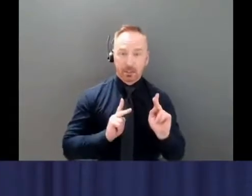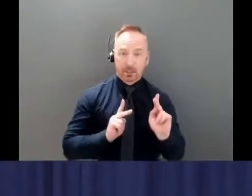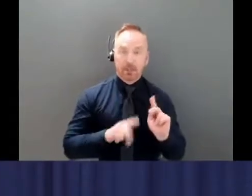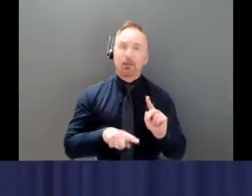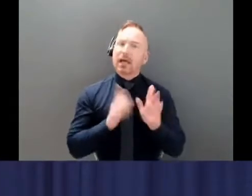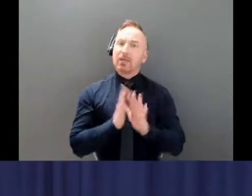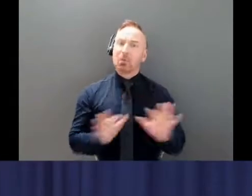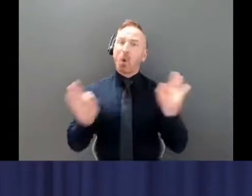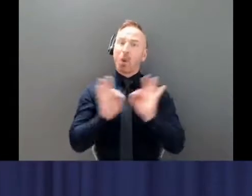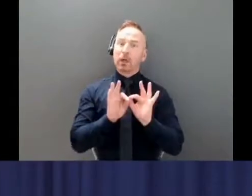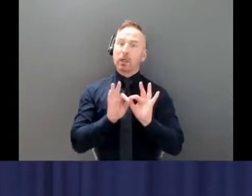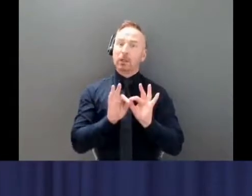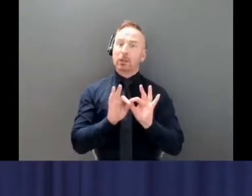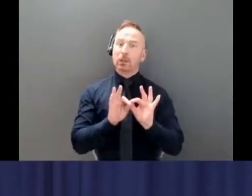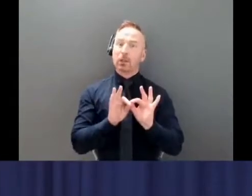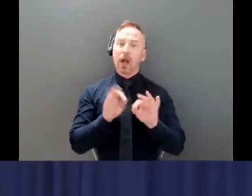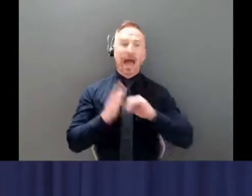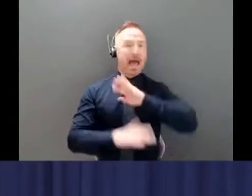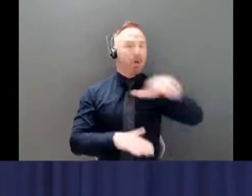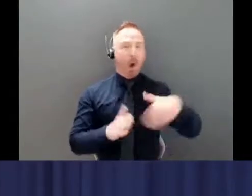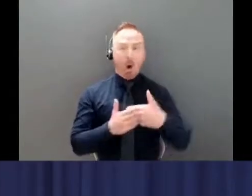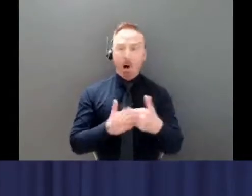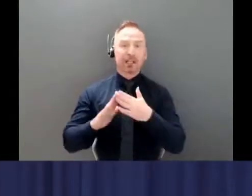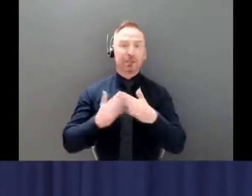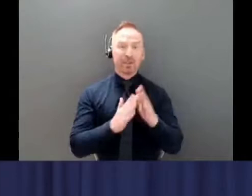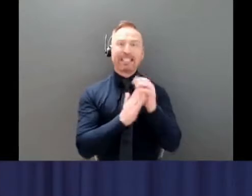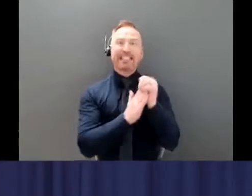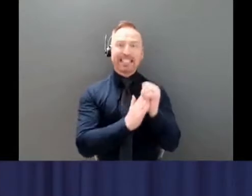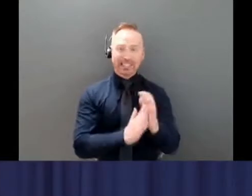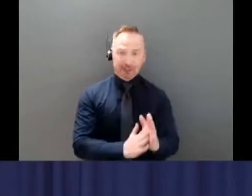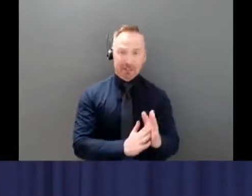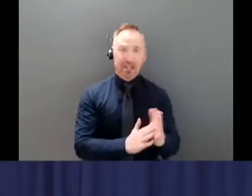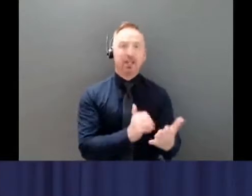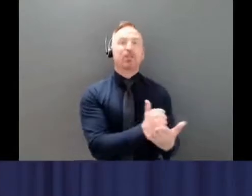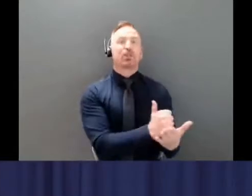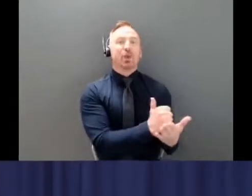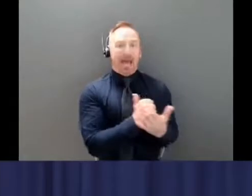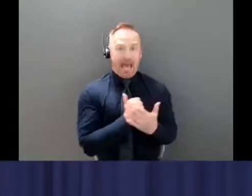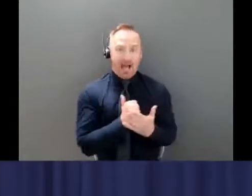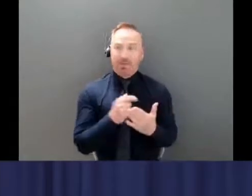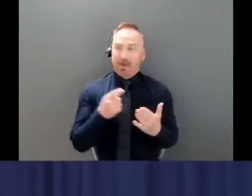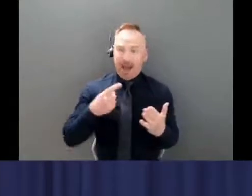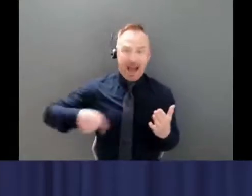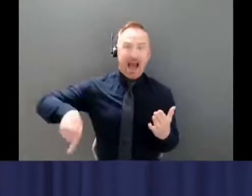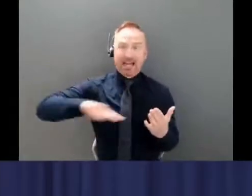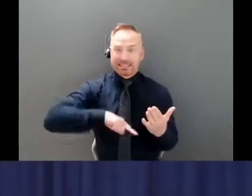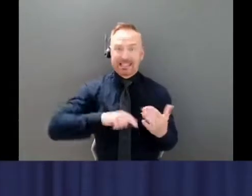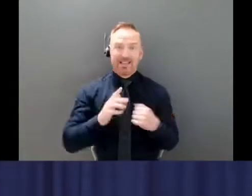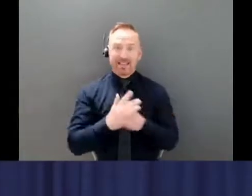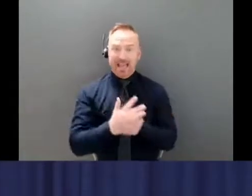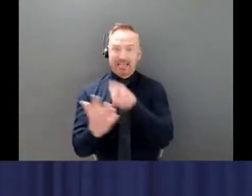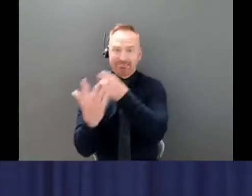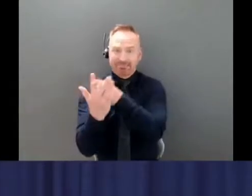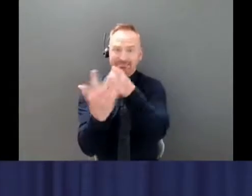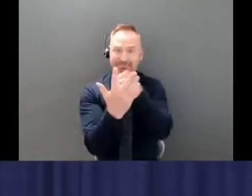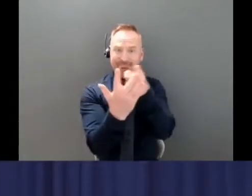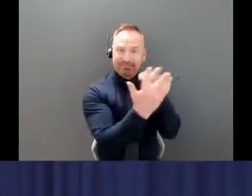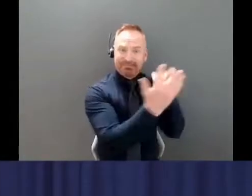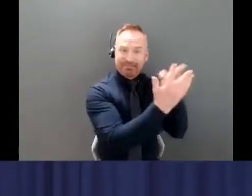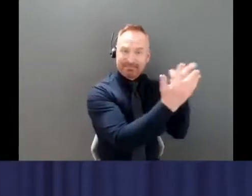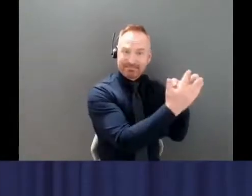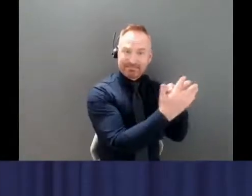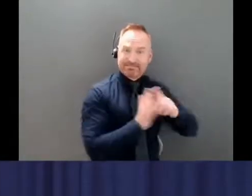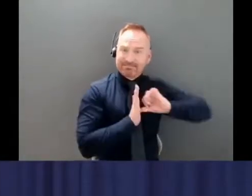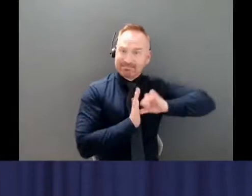and we need all community leaders to help us reinforce this message. It is simply not safe right now